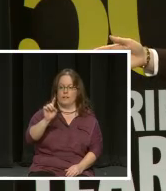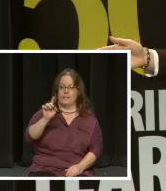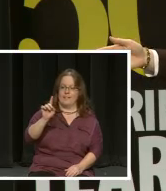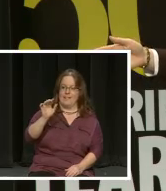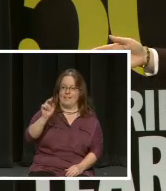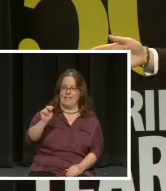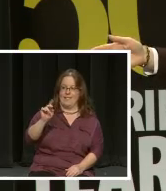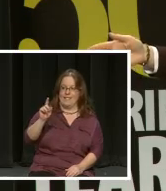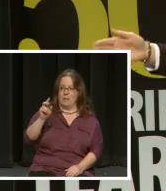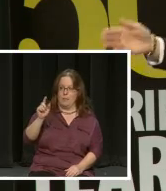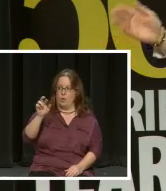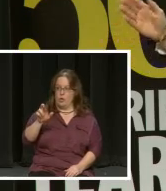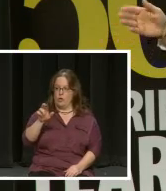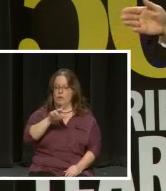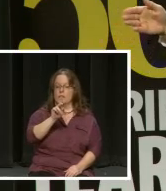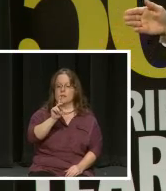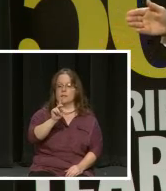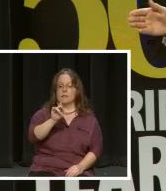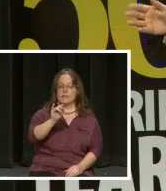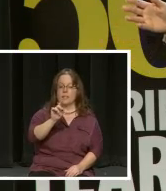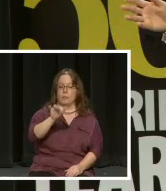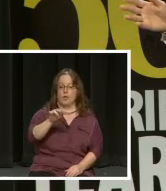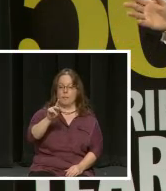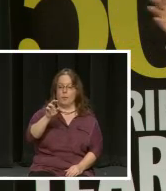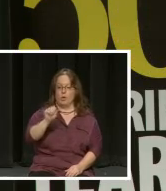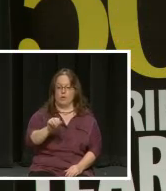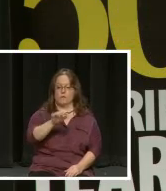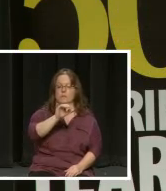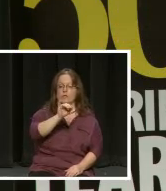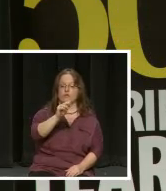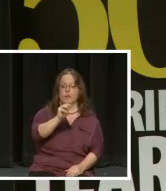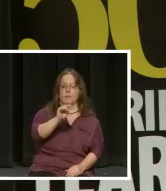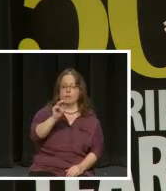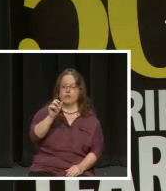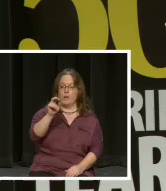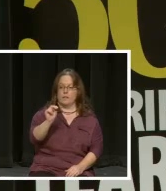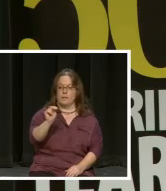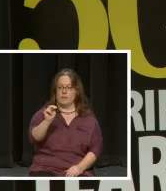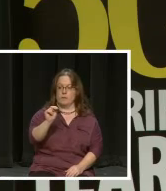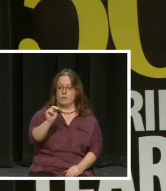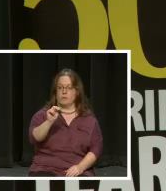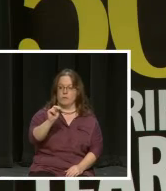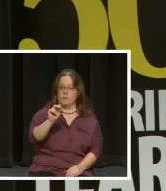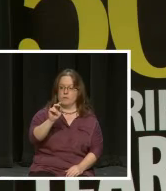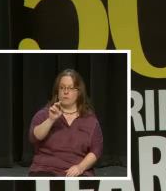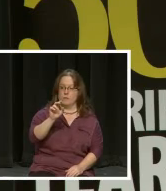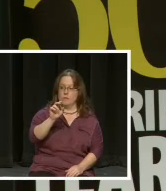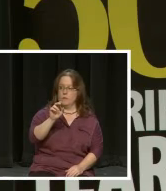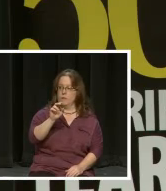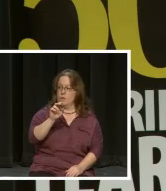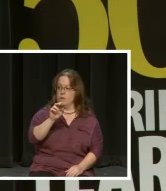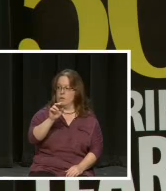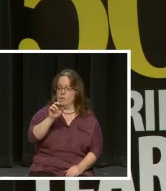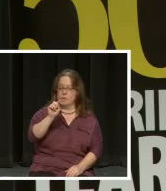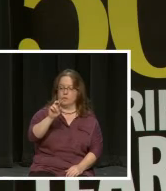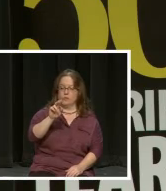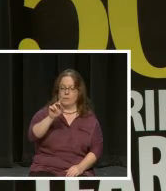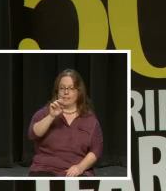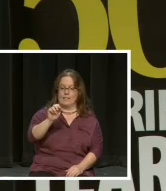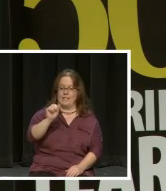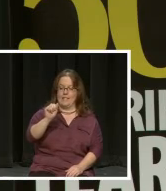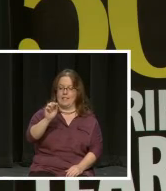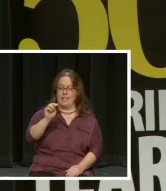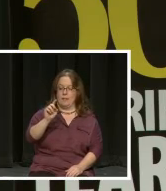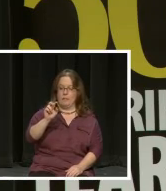Kimberly Burns, Jim Johnson. We have Trustee Emeritus with us, Jean Floyd